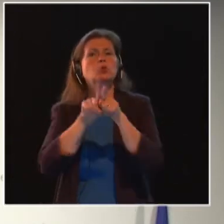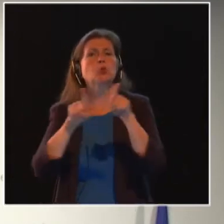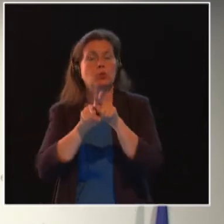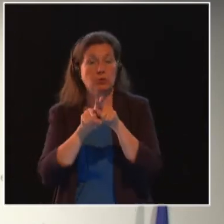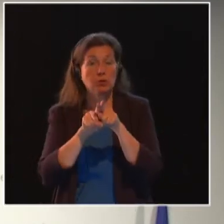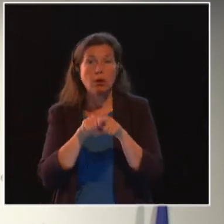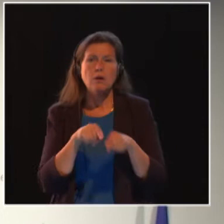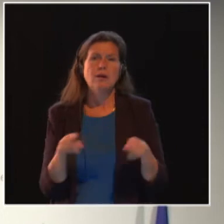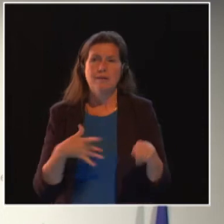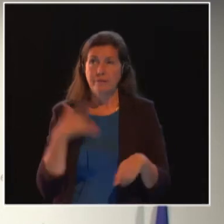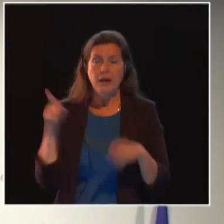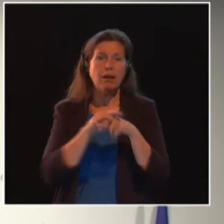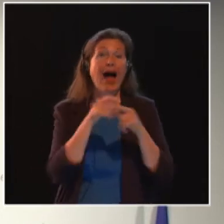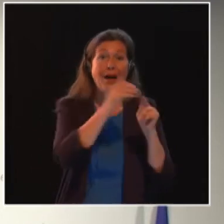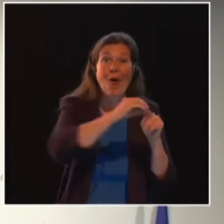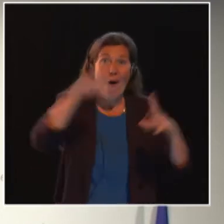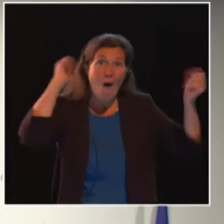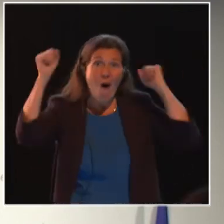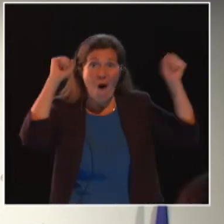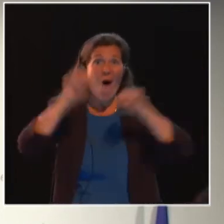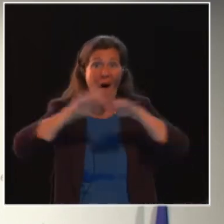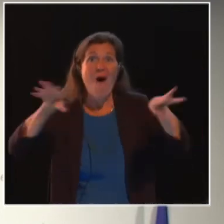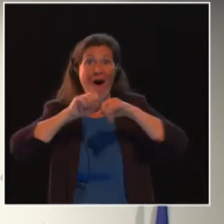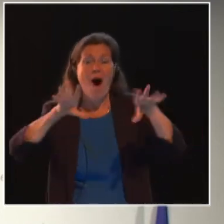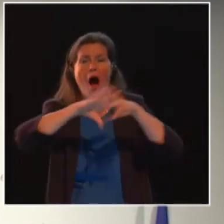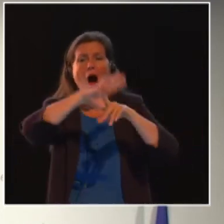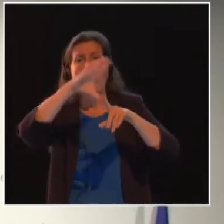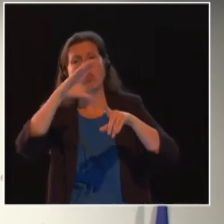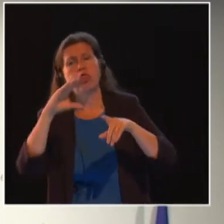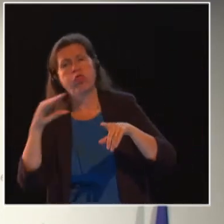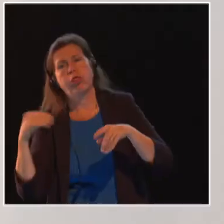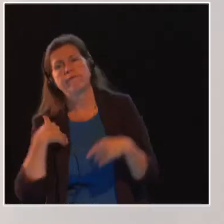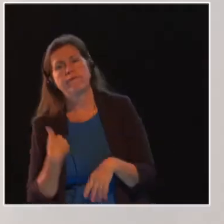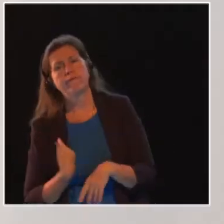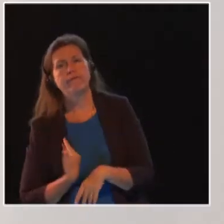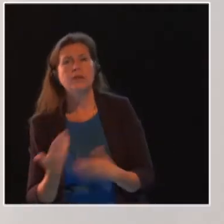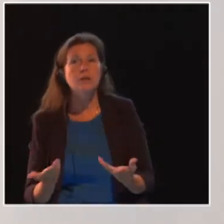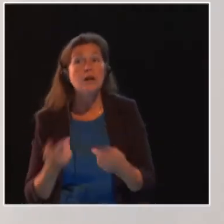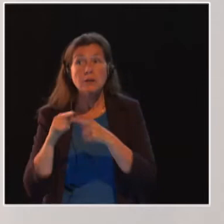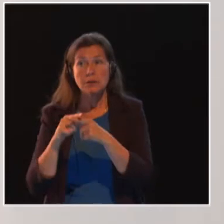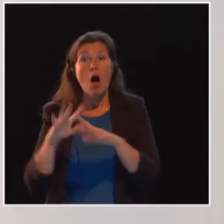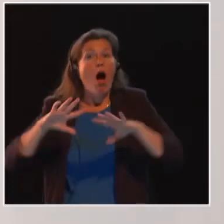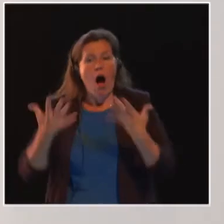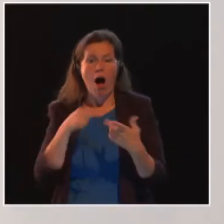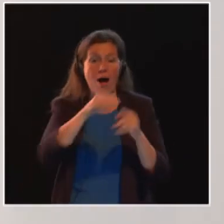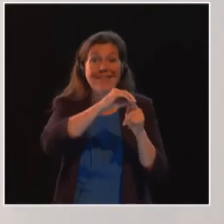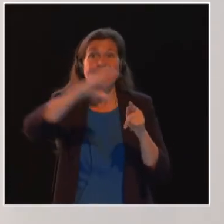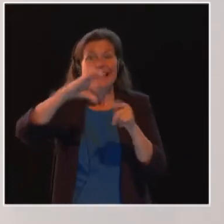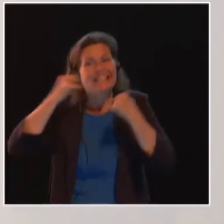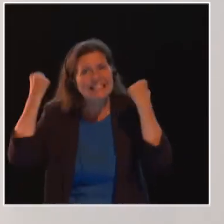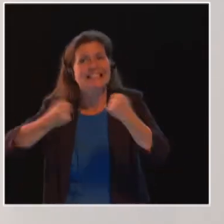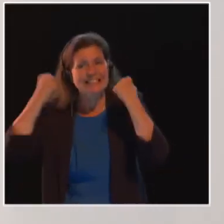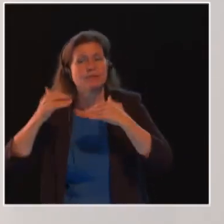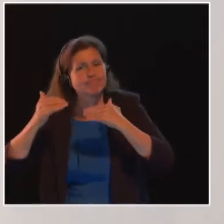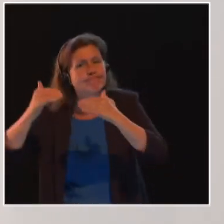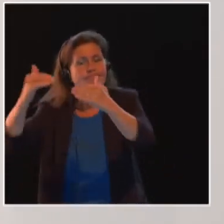fatigue? How do people remain energized and active? That's a great question. And I just want to say about, because I